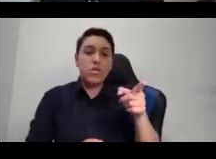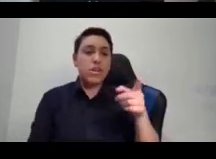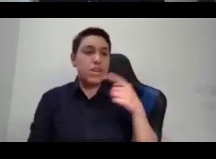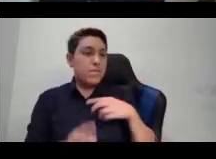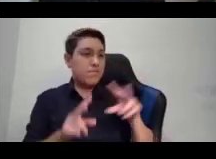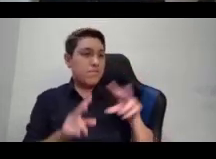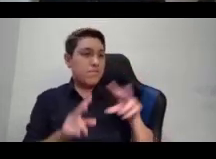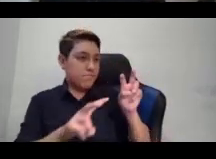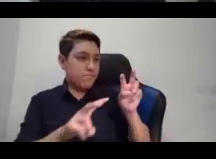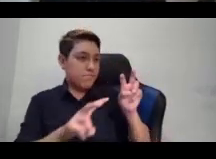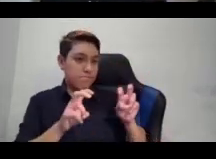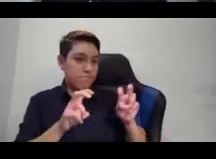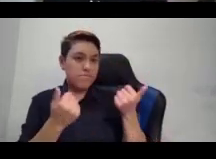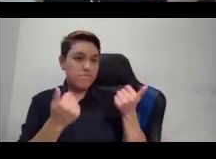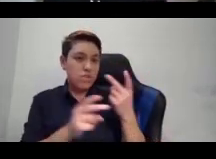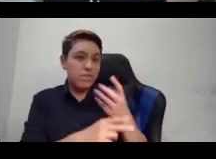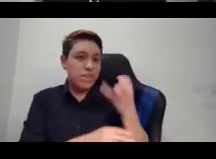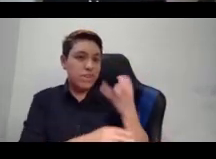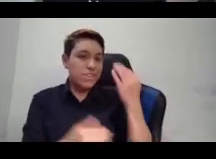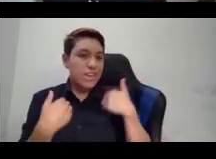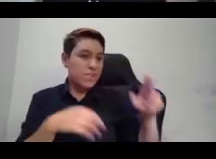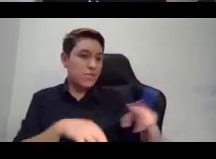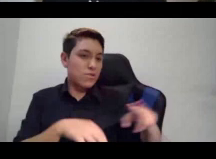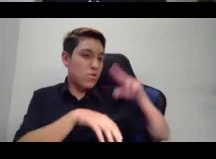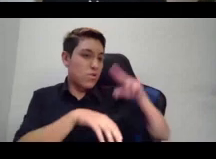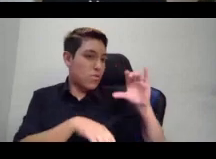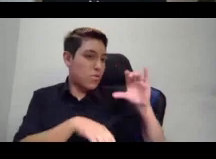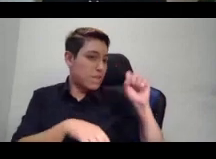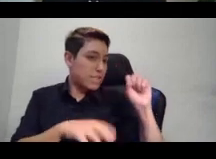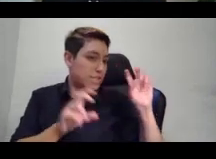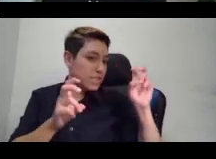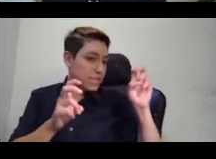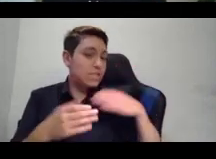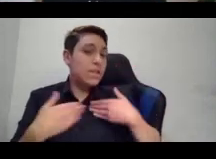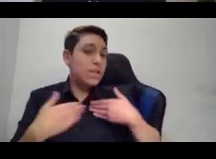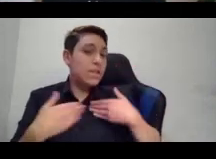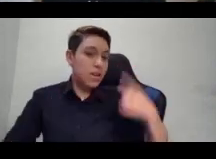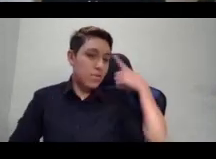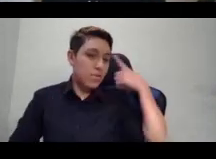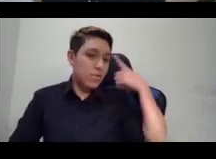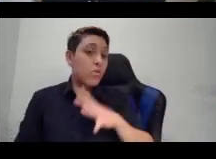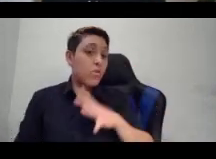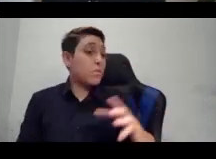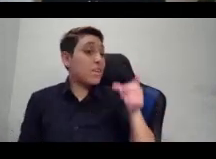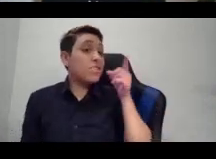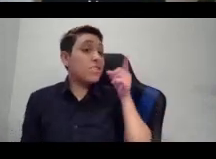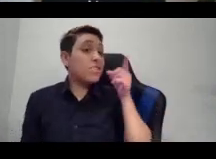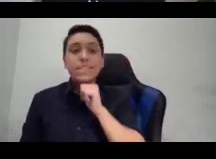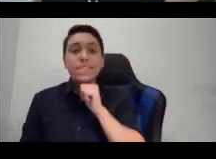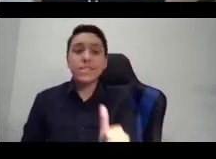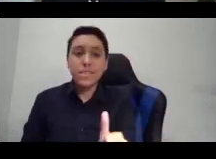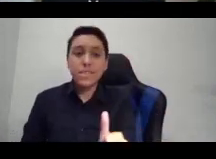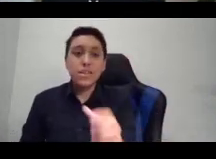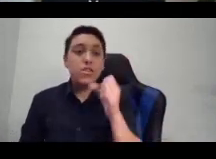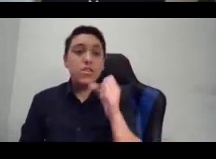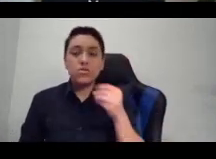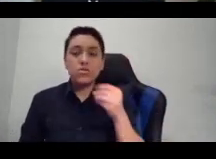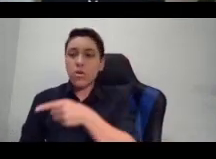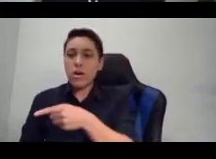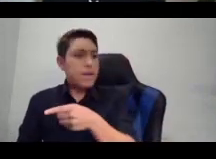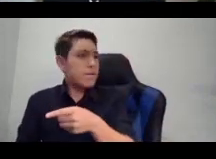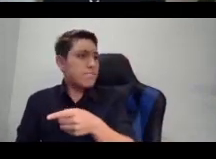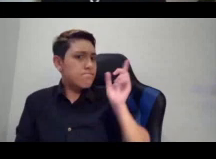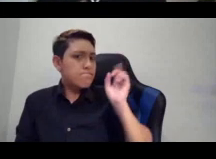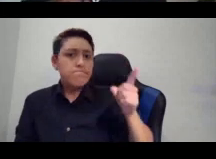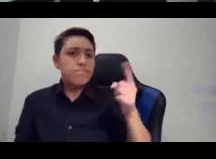to be. And when she did not, they accused her of witchcraft and cross-dressing and imprisoned her for the